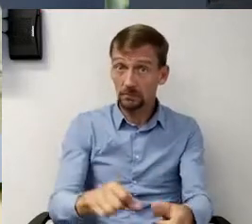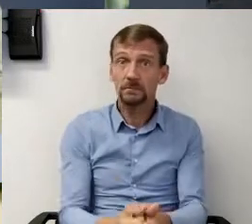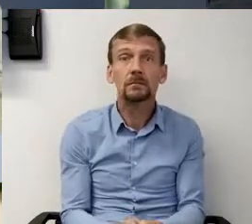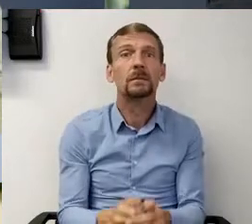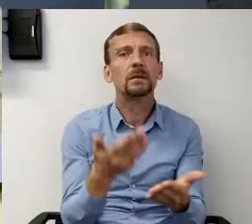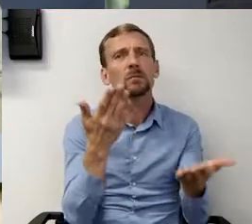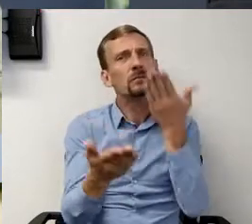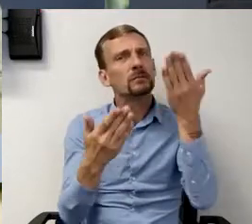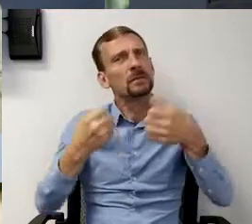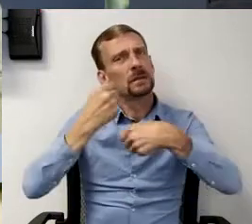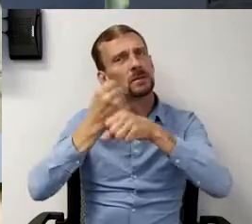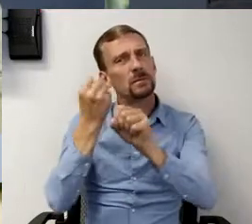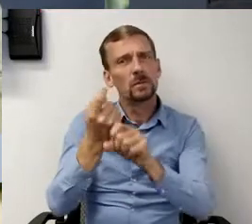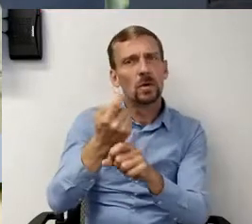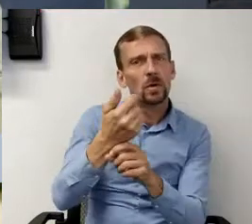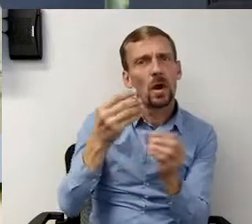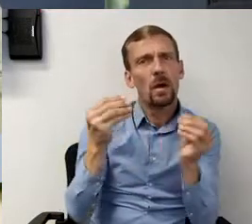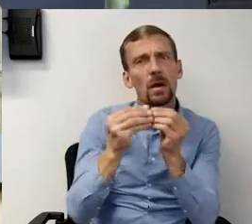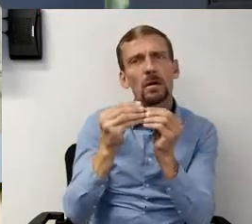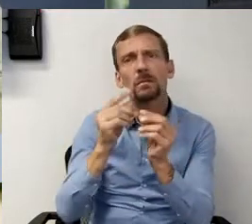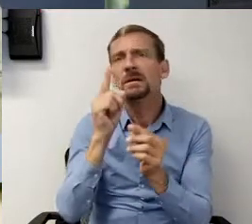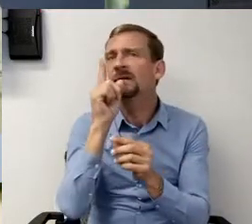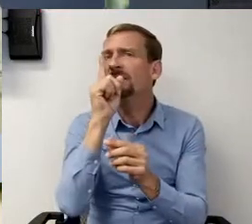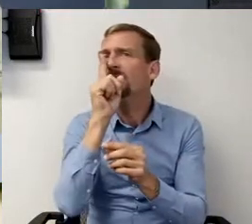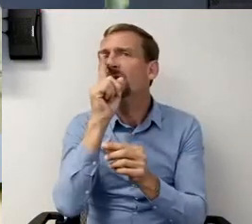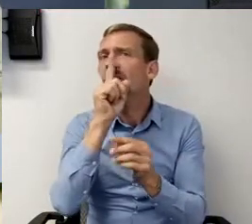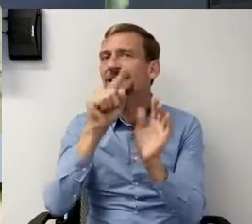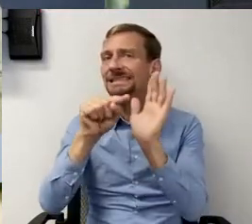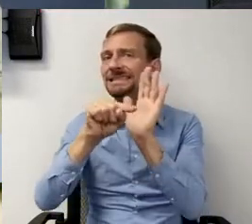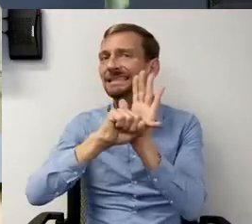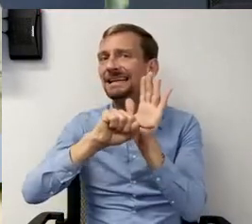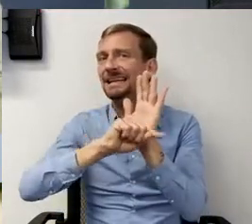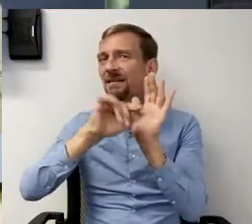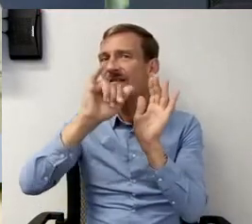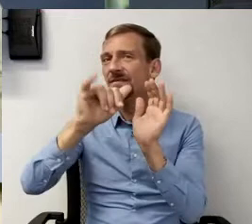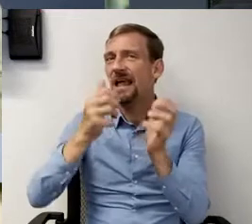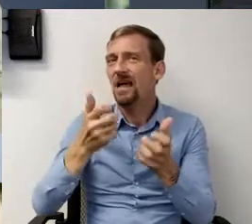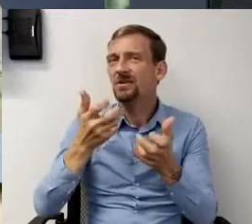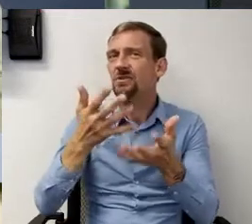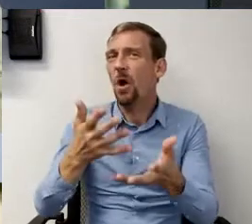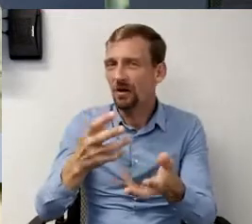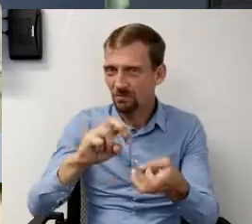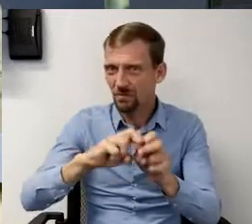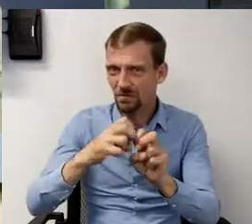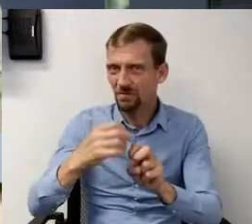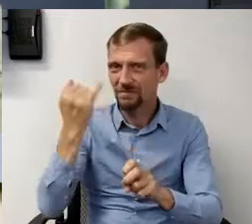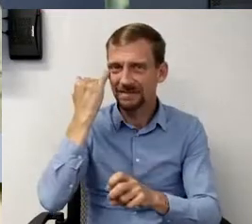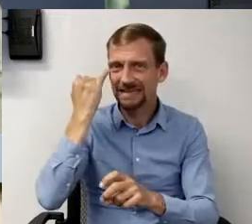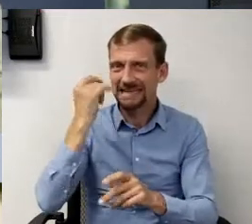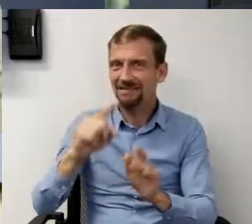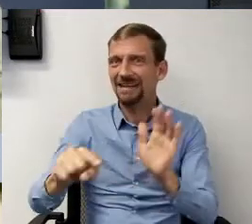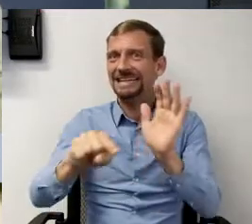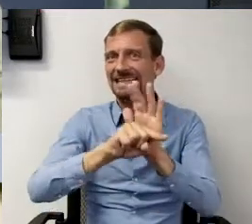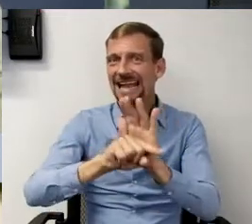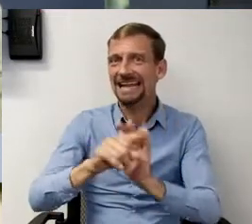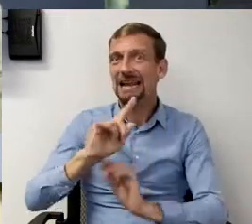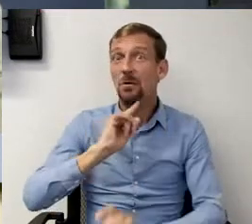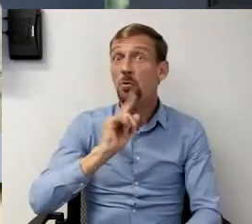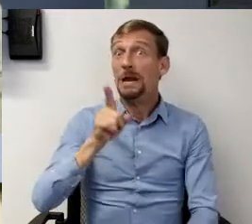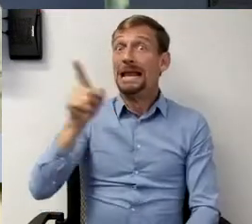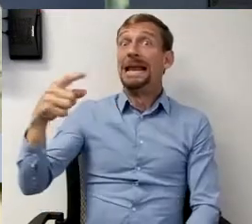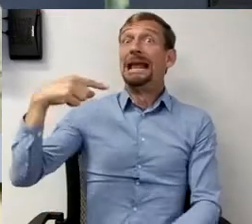a little bit more false negatives, which is always your biggest worry, is that somebody tests negative, when in fact, they really are positive.